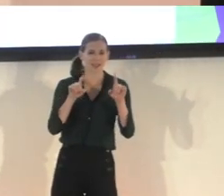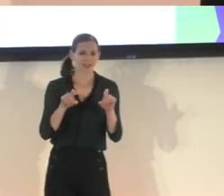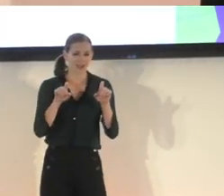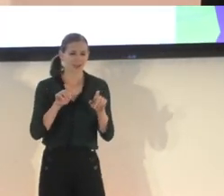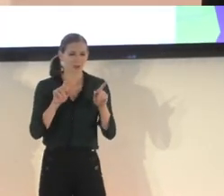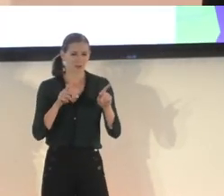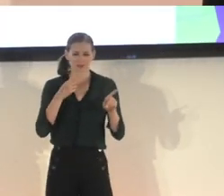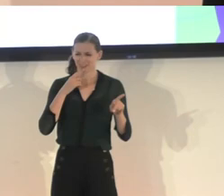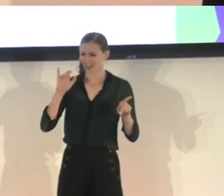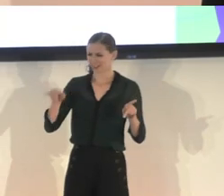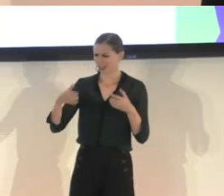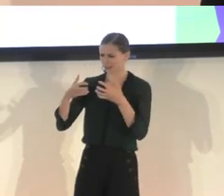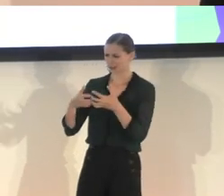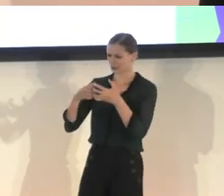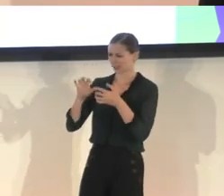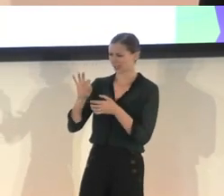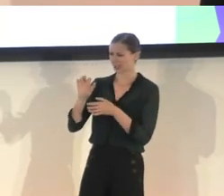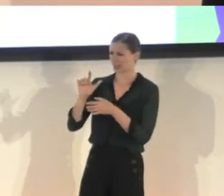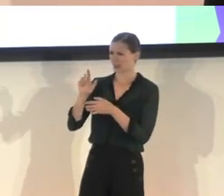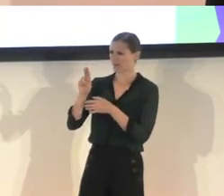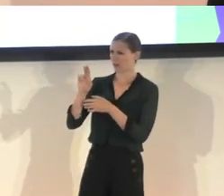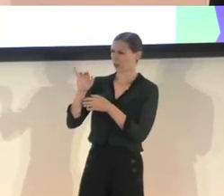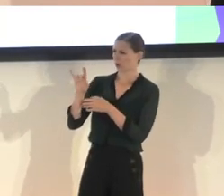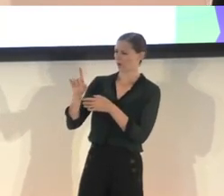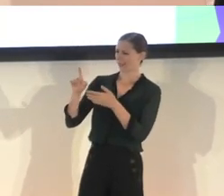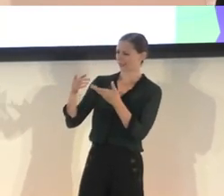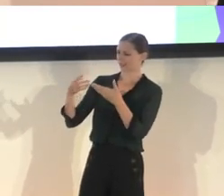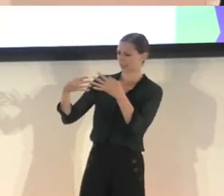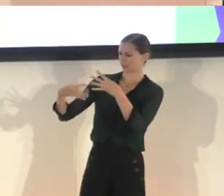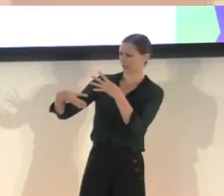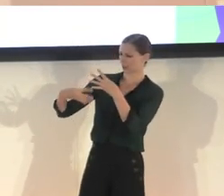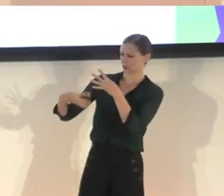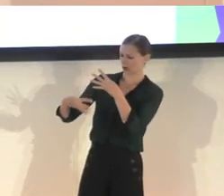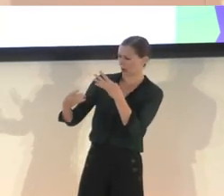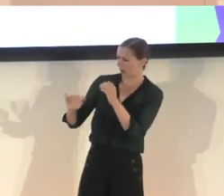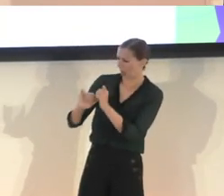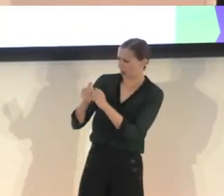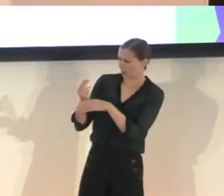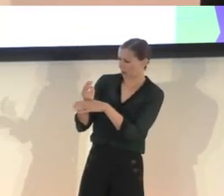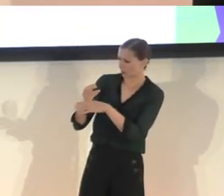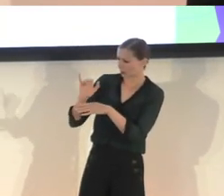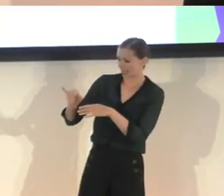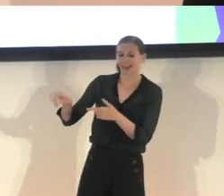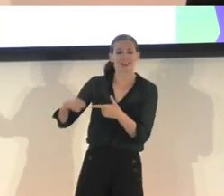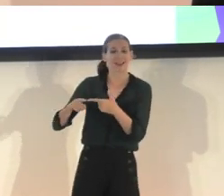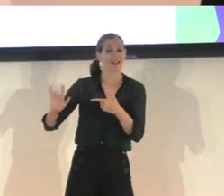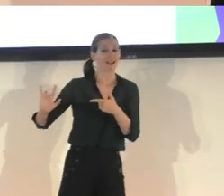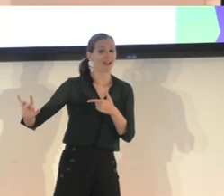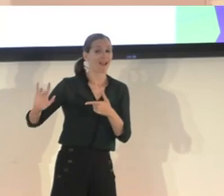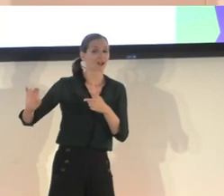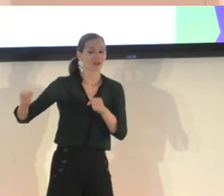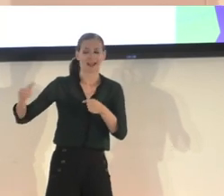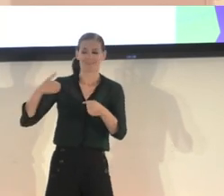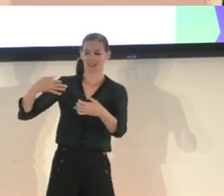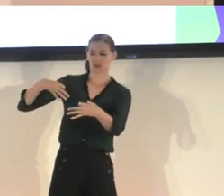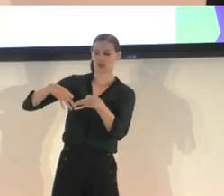dispenser, how do I use this? And then our description would tell them and that made them smile, which made me smile as well.